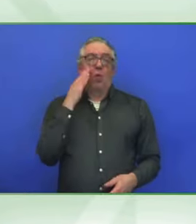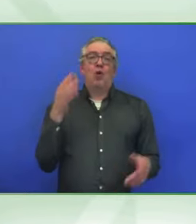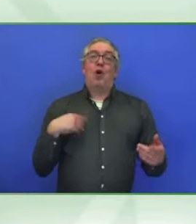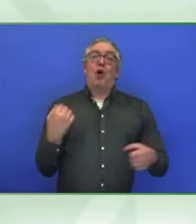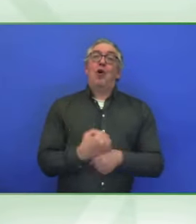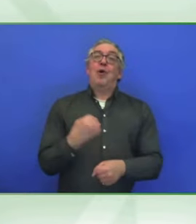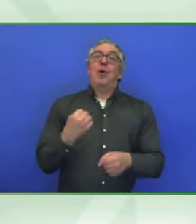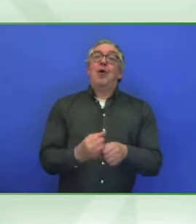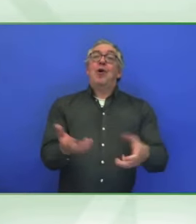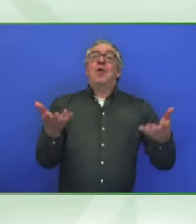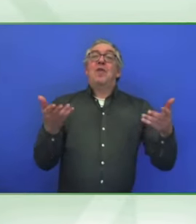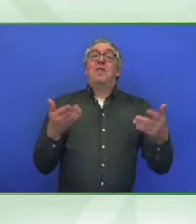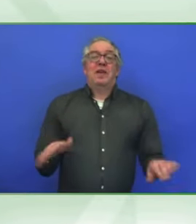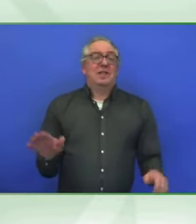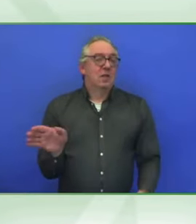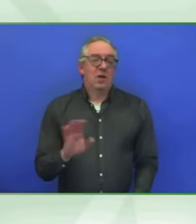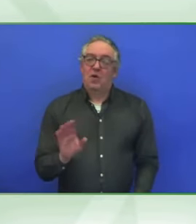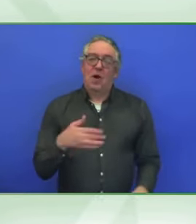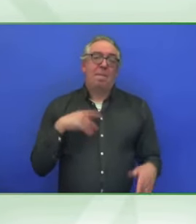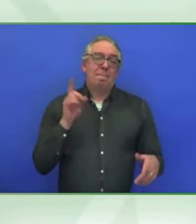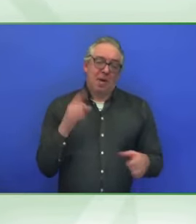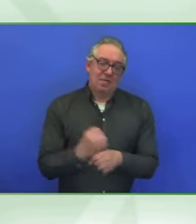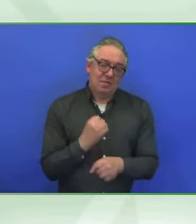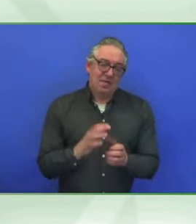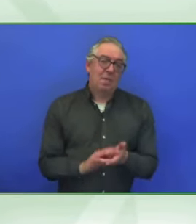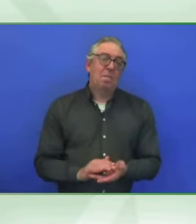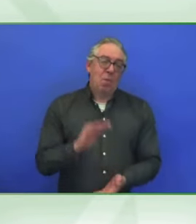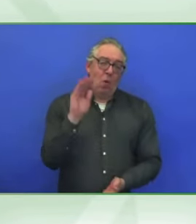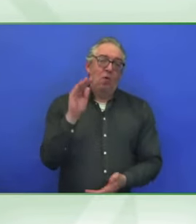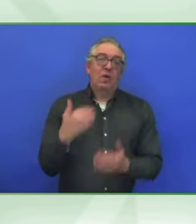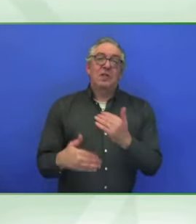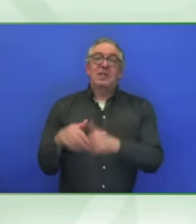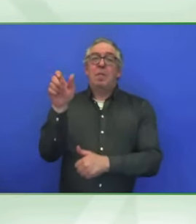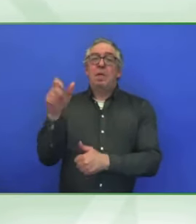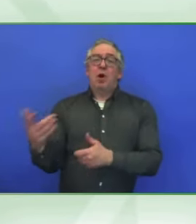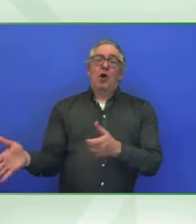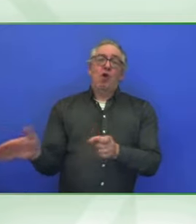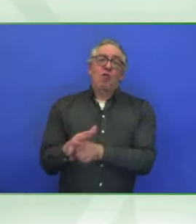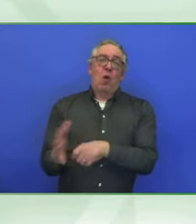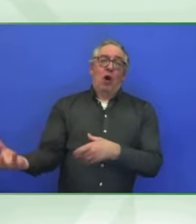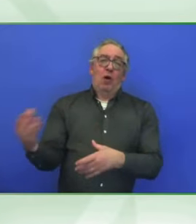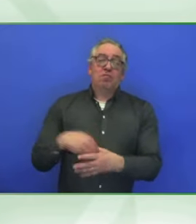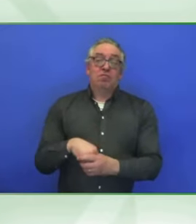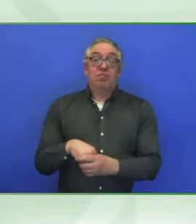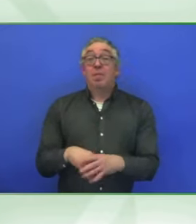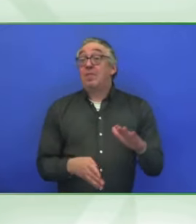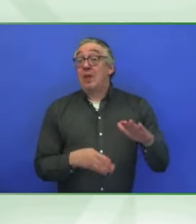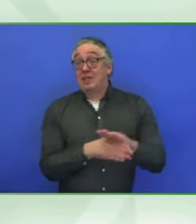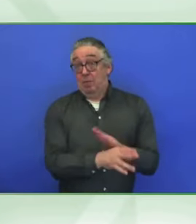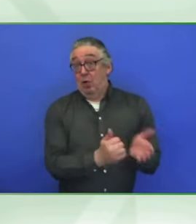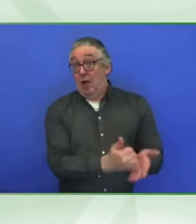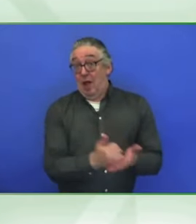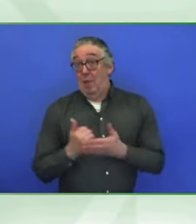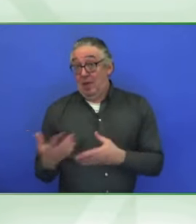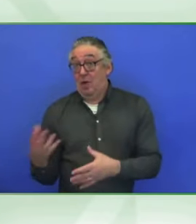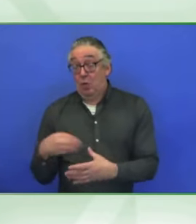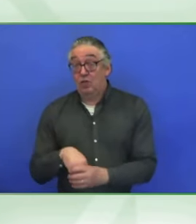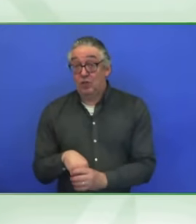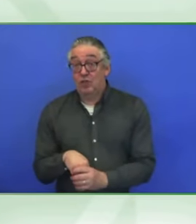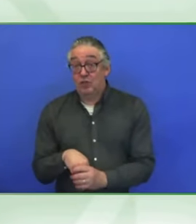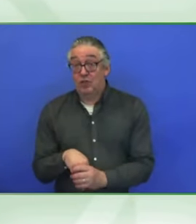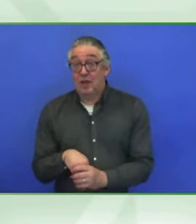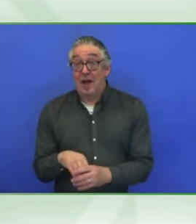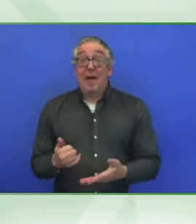inclusion of persons with disabilities. Accessibility and strengthening inclusion, the sense of belonging, solidarity and